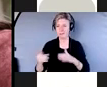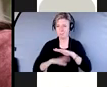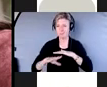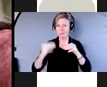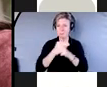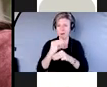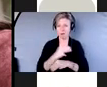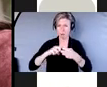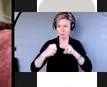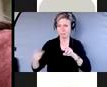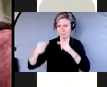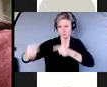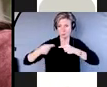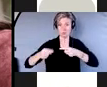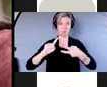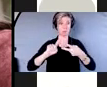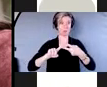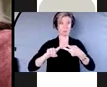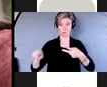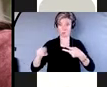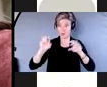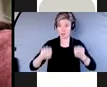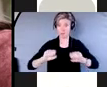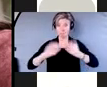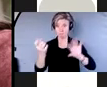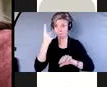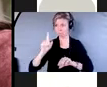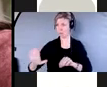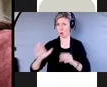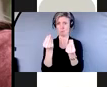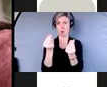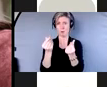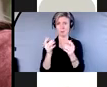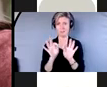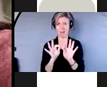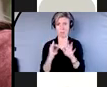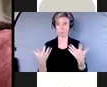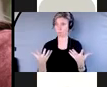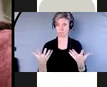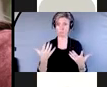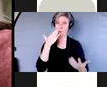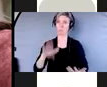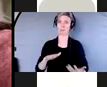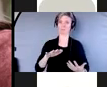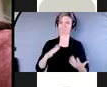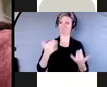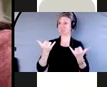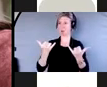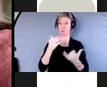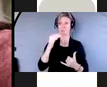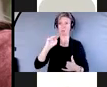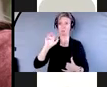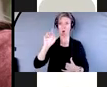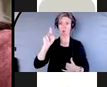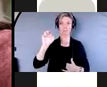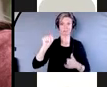the approximate value of their property? And we know that that with market right now, we know that that changes can change on a